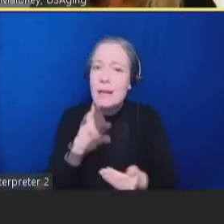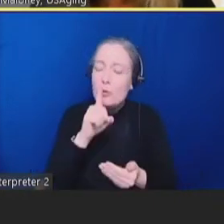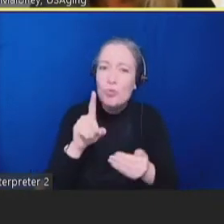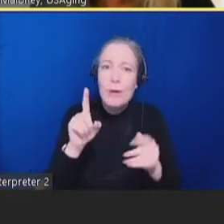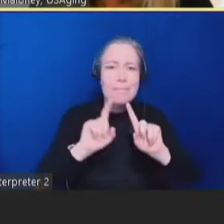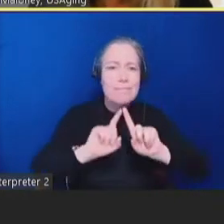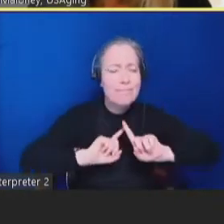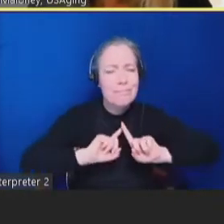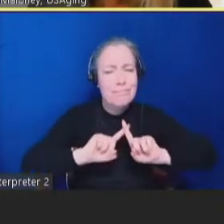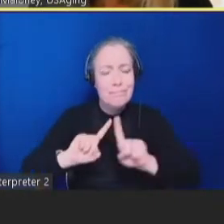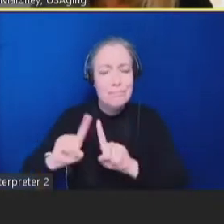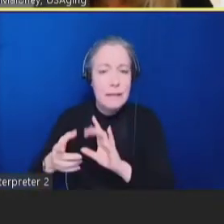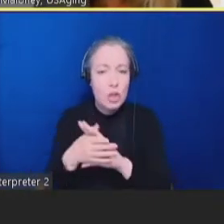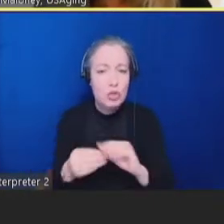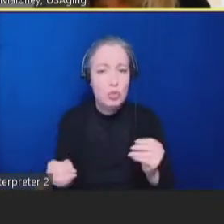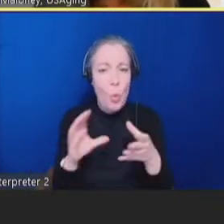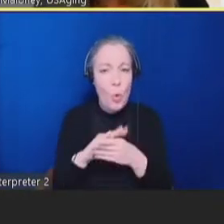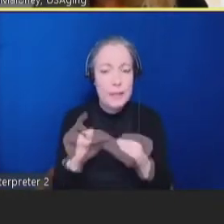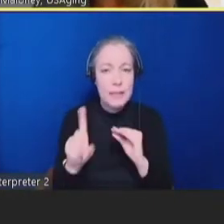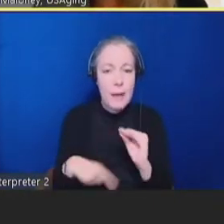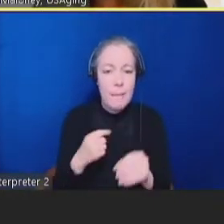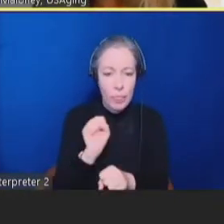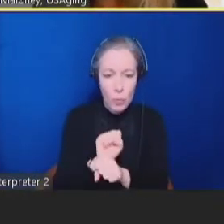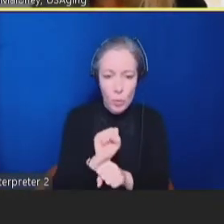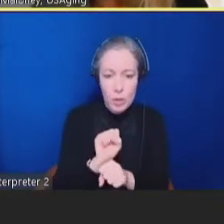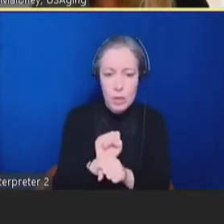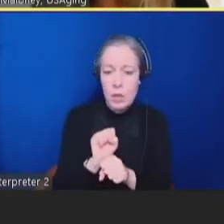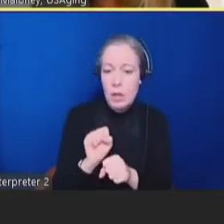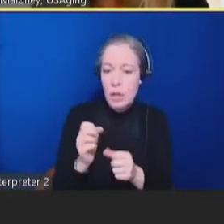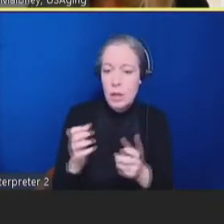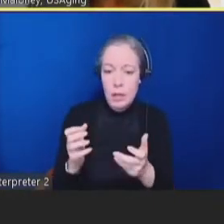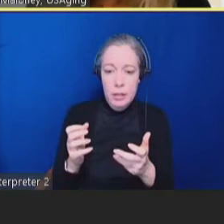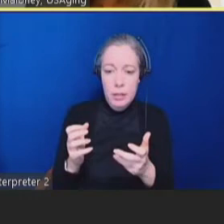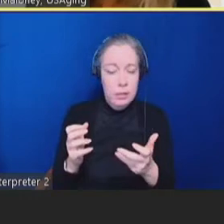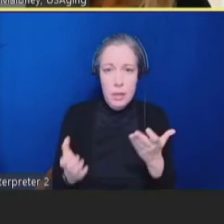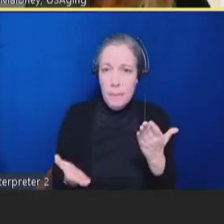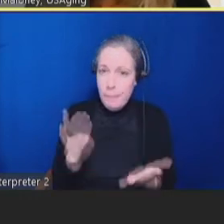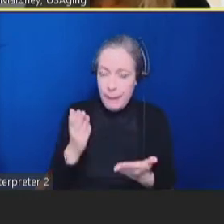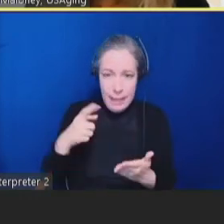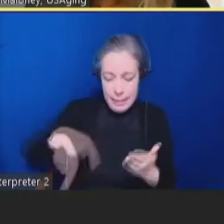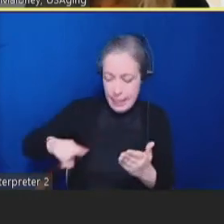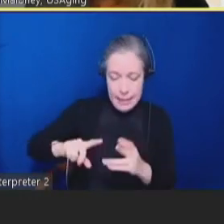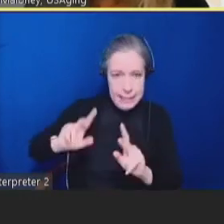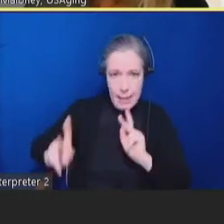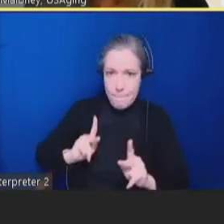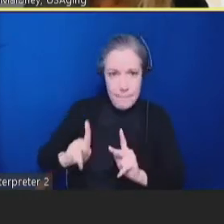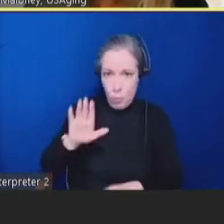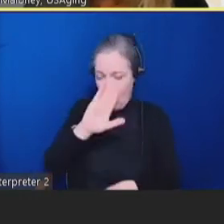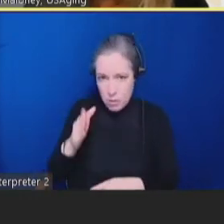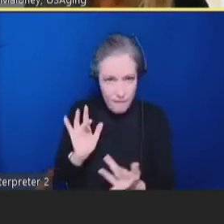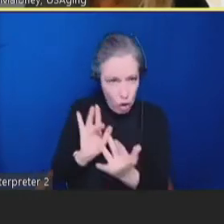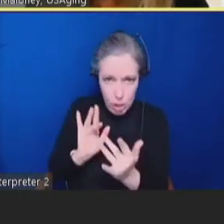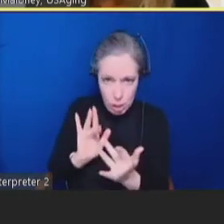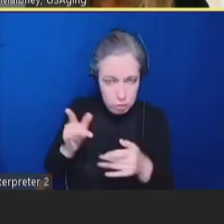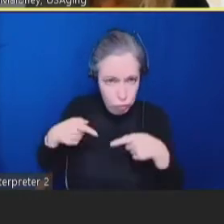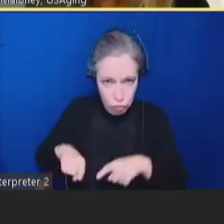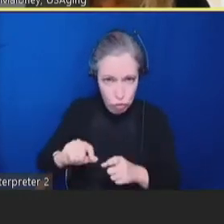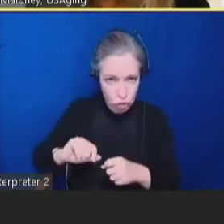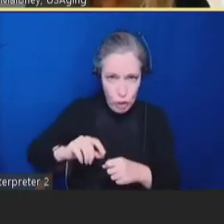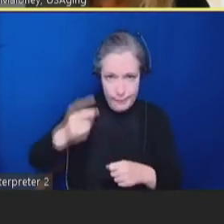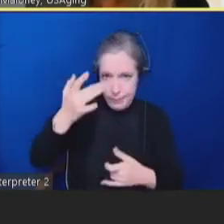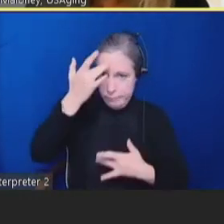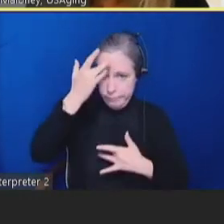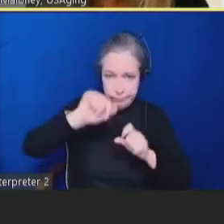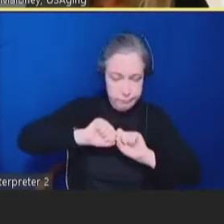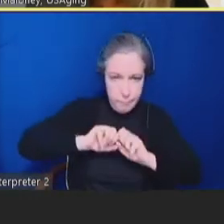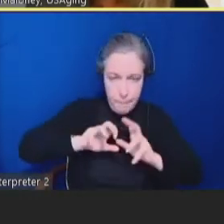would perhaps not be, they were perhaps not reached during the pandemic and may not have easy access to vaccines.